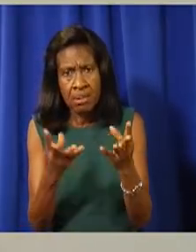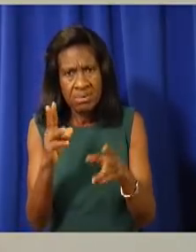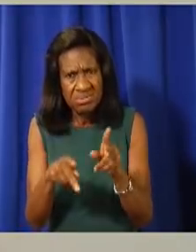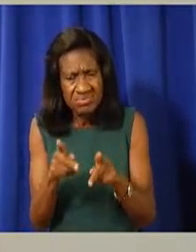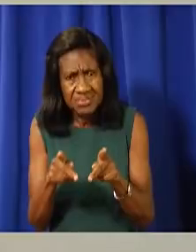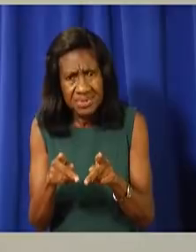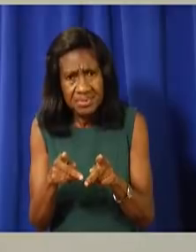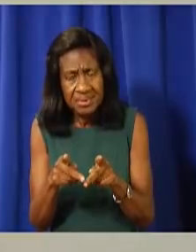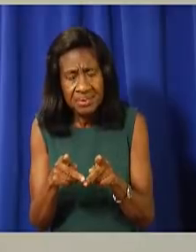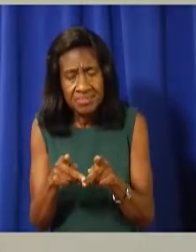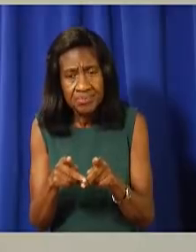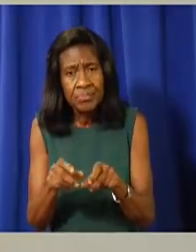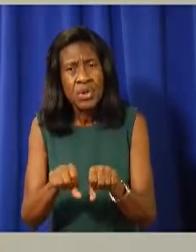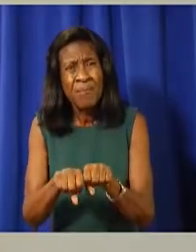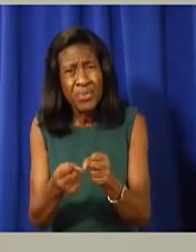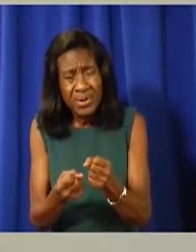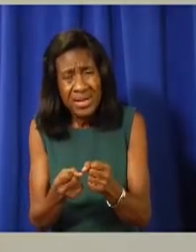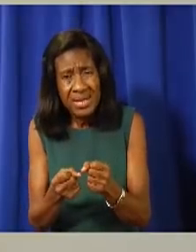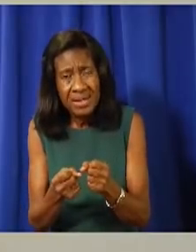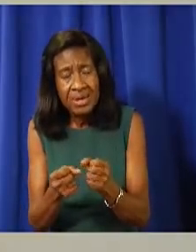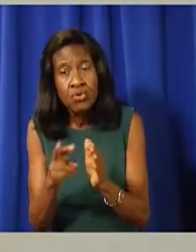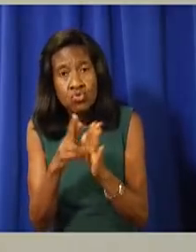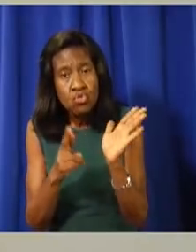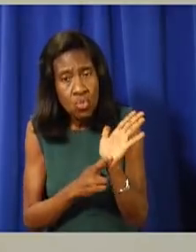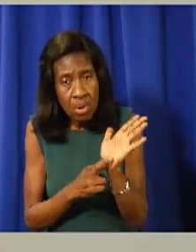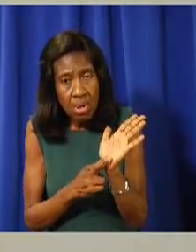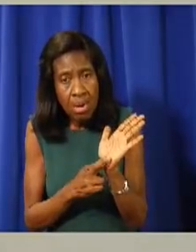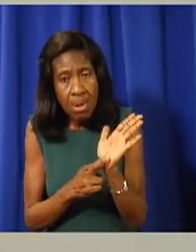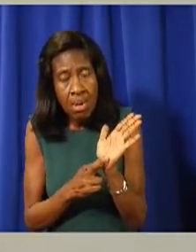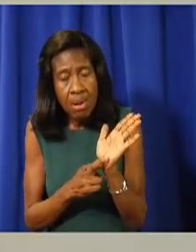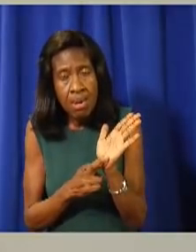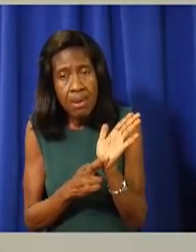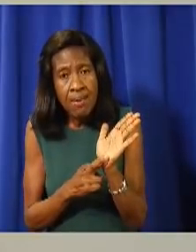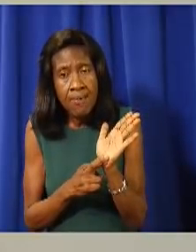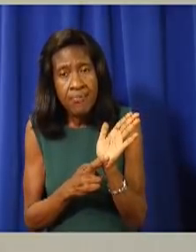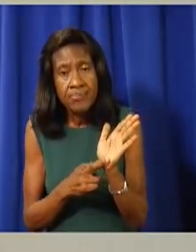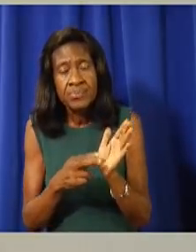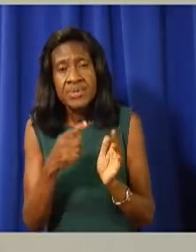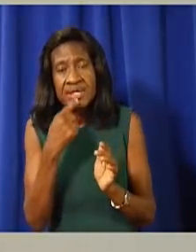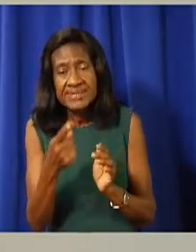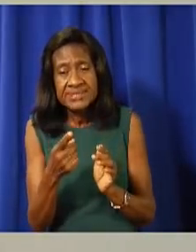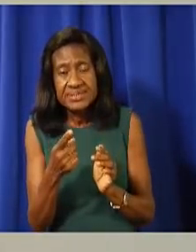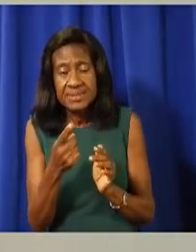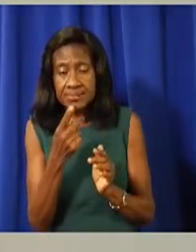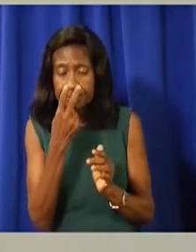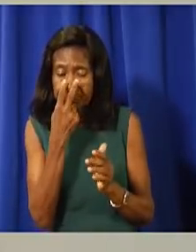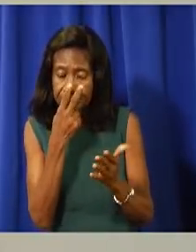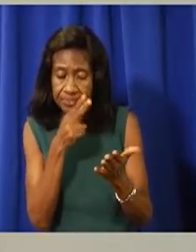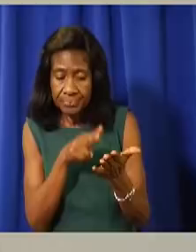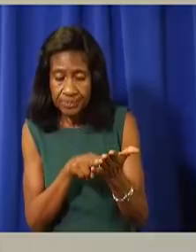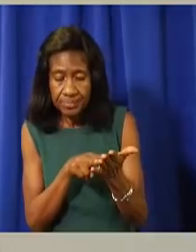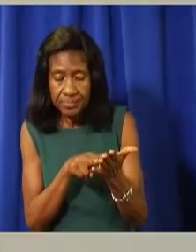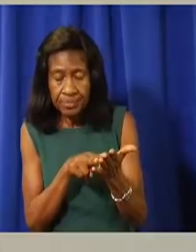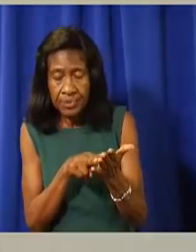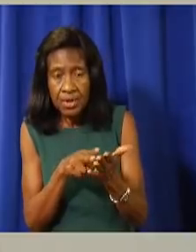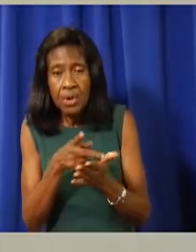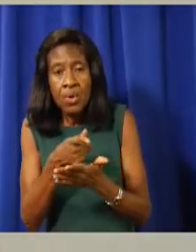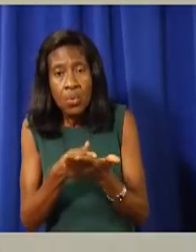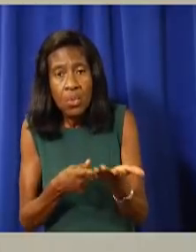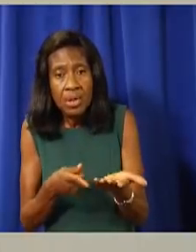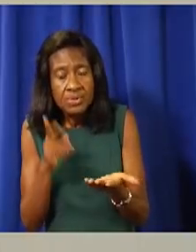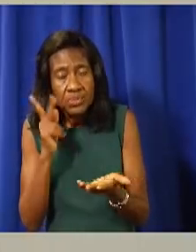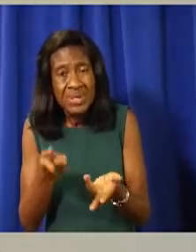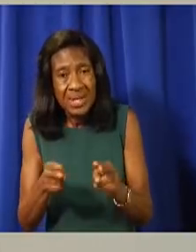of these breaches differ greatly, the report warranted a close review of the system, and some changes were